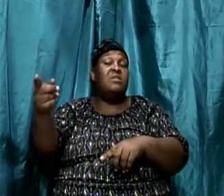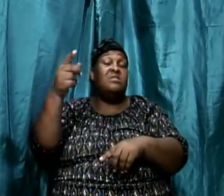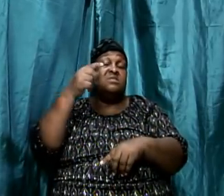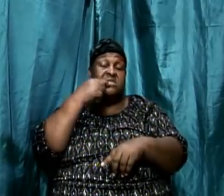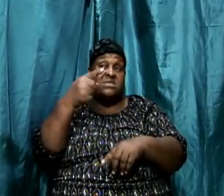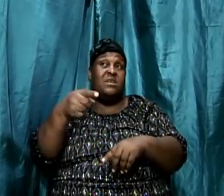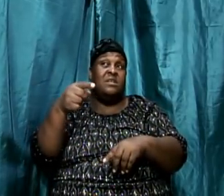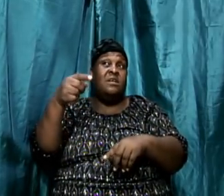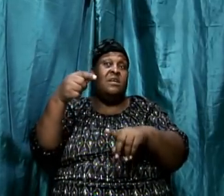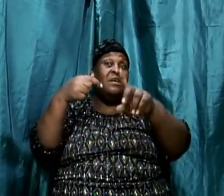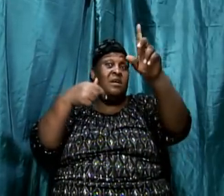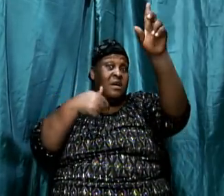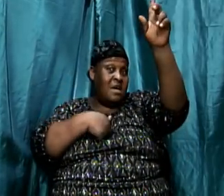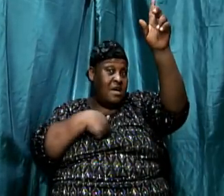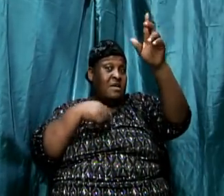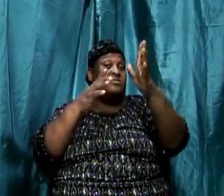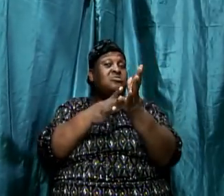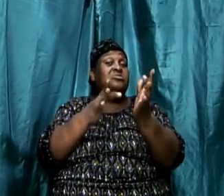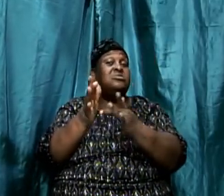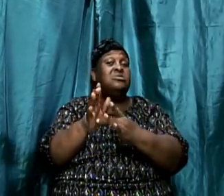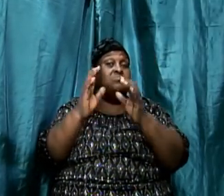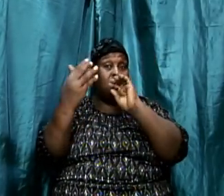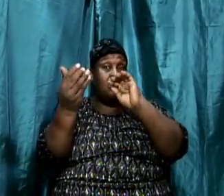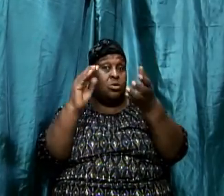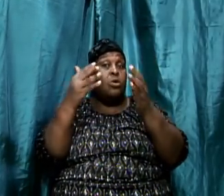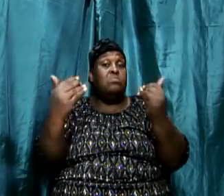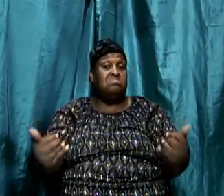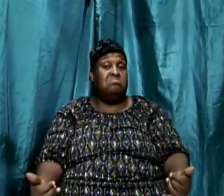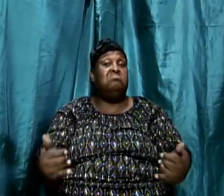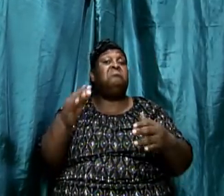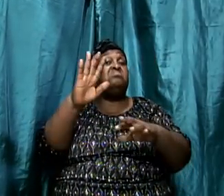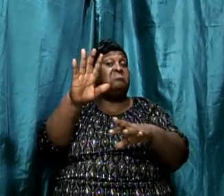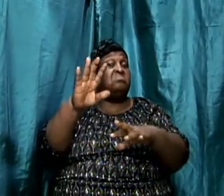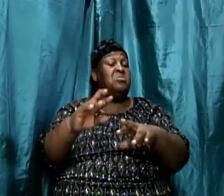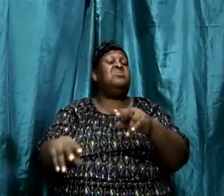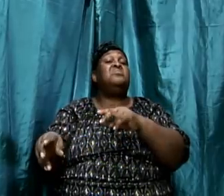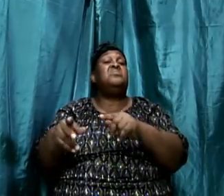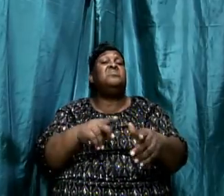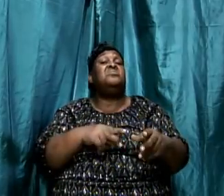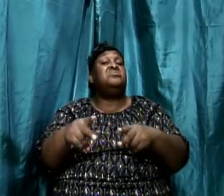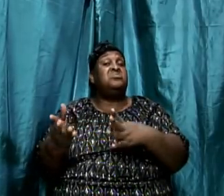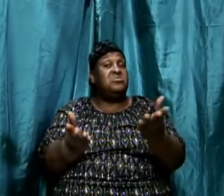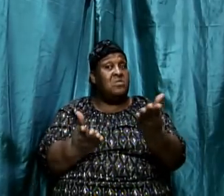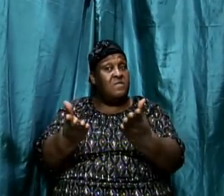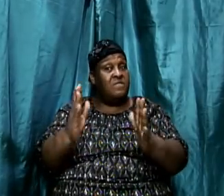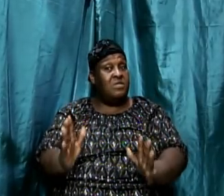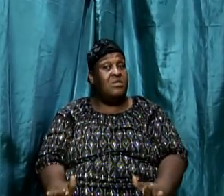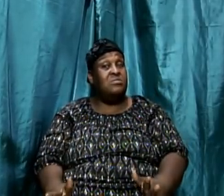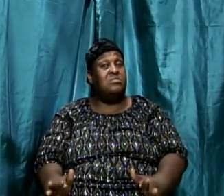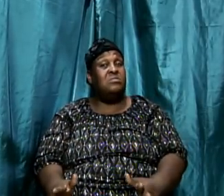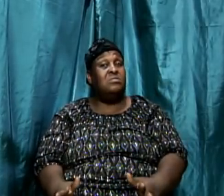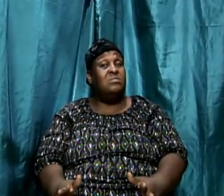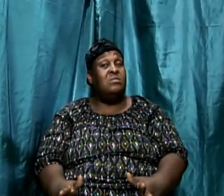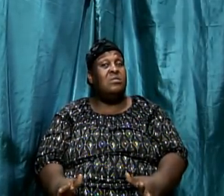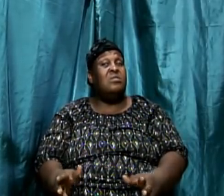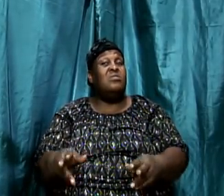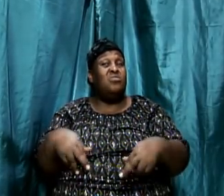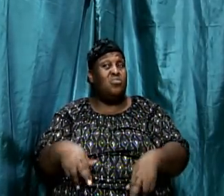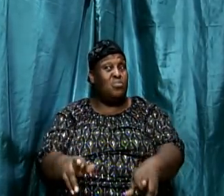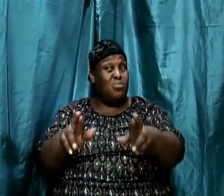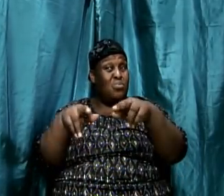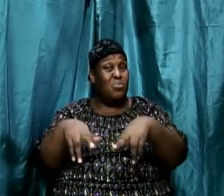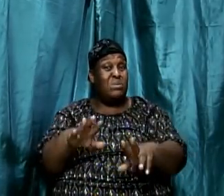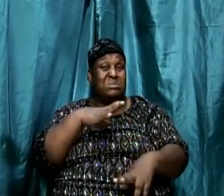Now, how we know that? Based on the culture, when you came off the road in those days, it's not like today. The roads were dusty. They were